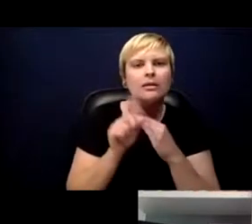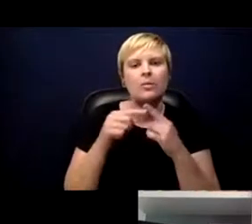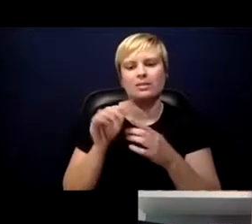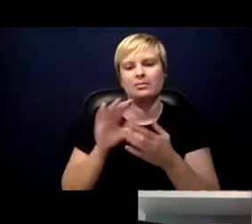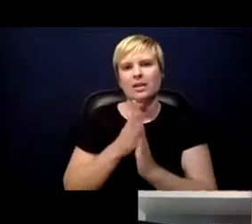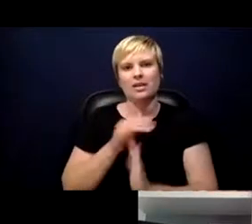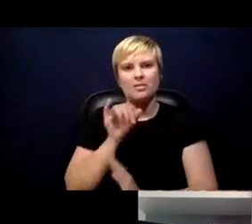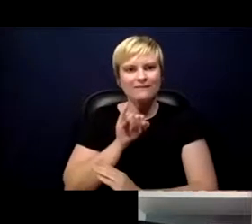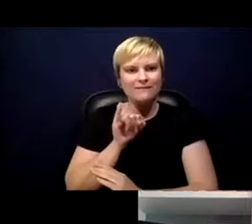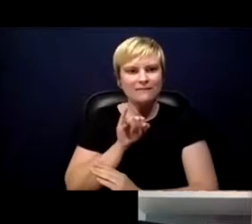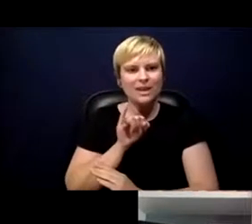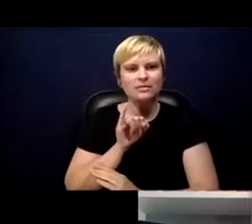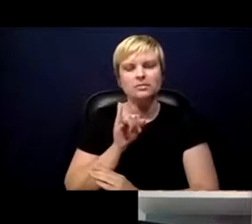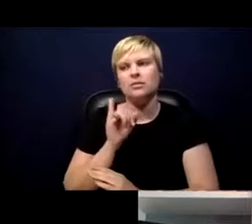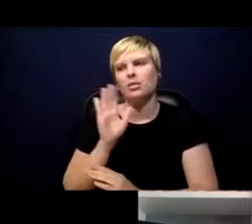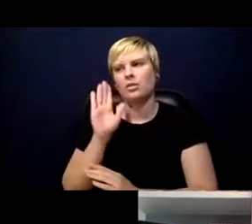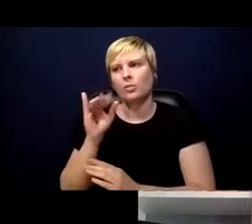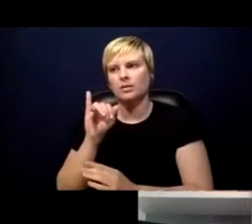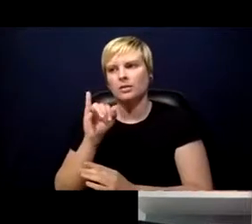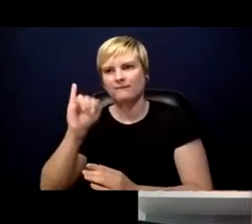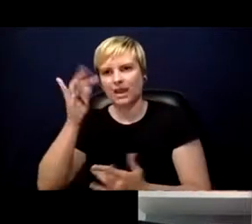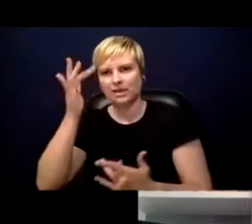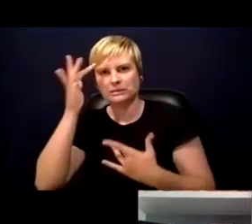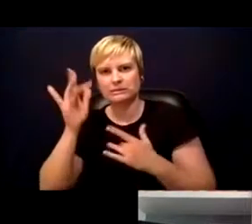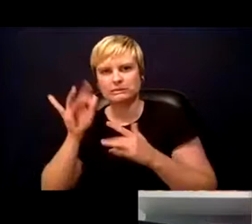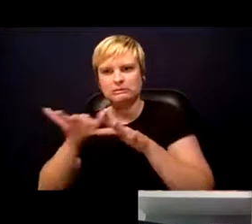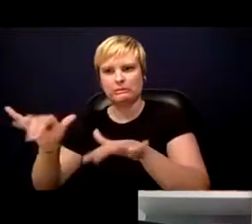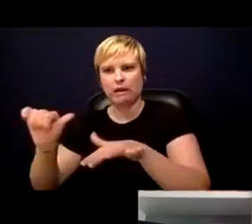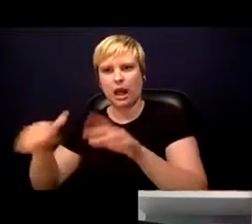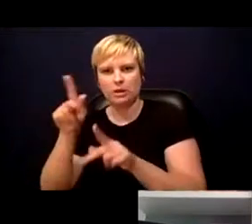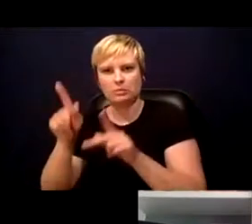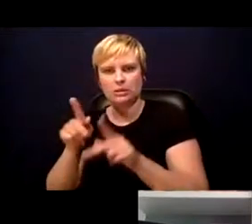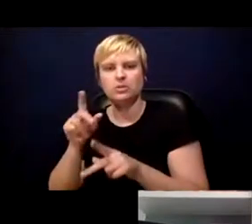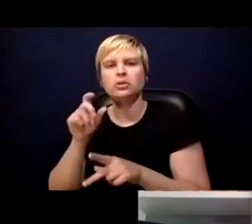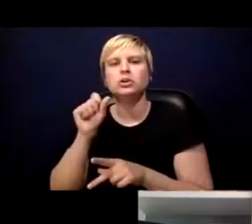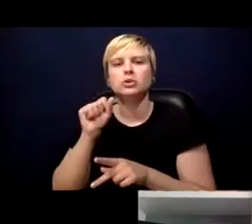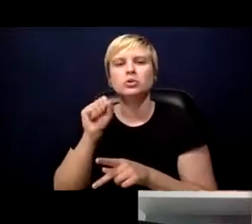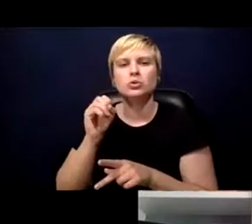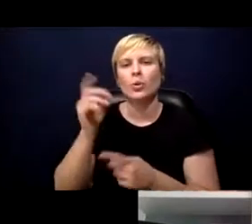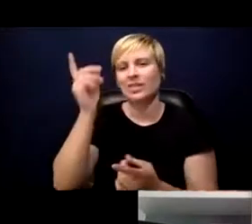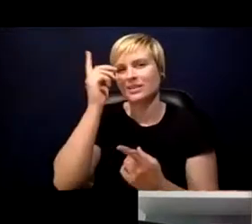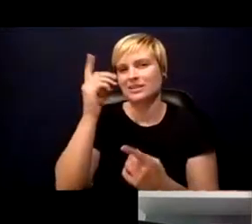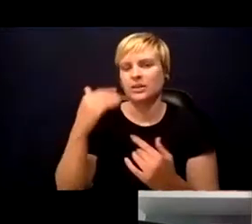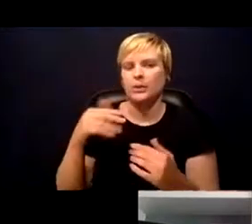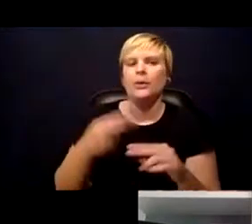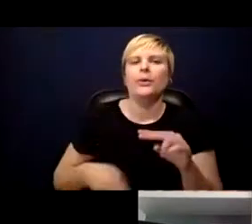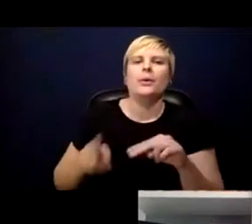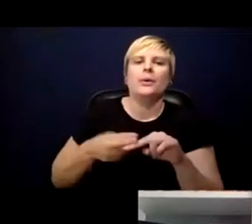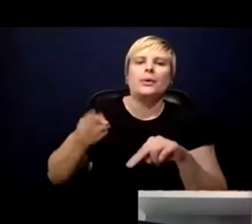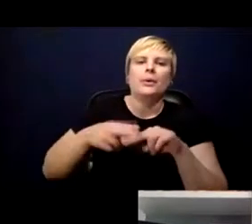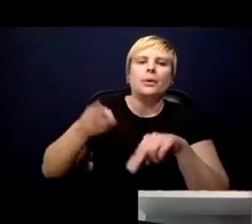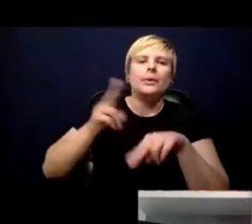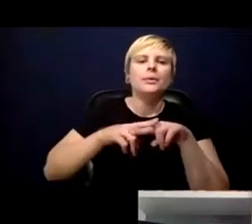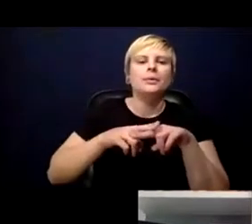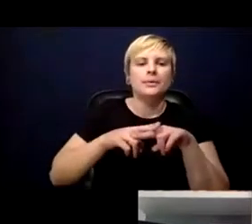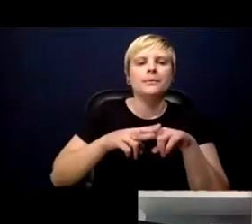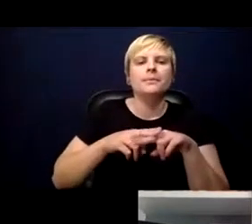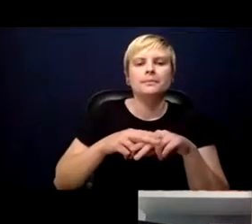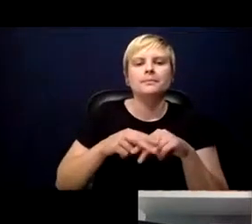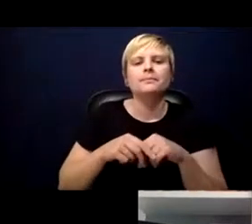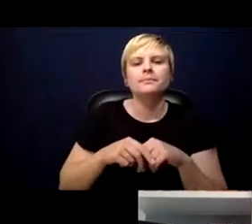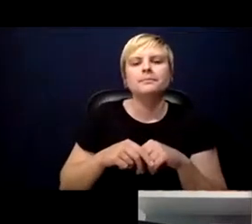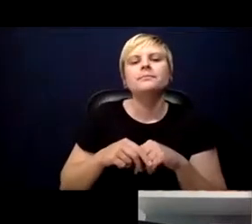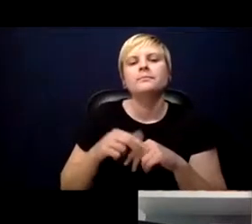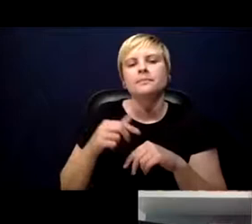they were affecting other people. So the reproductive numbers of the disease has increased from who were expecting between less than 1